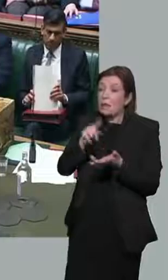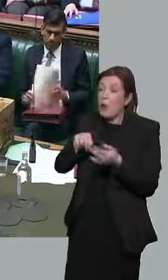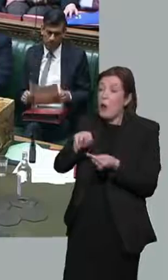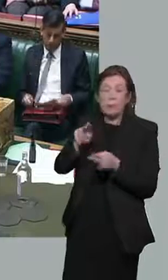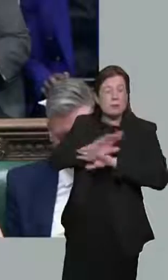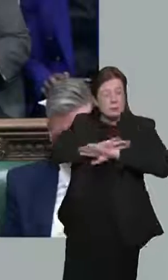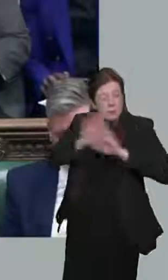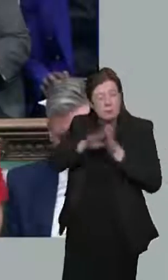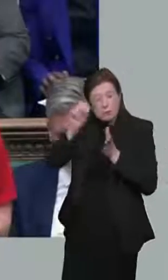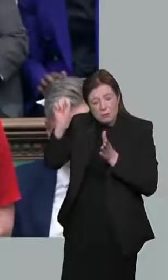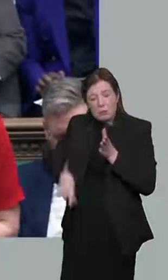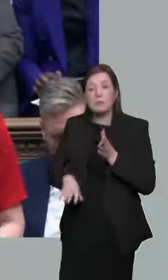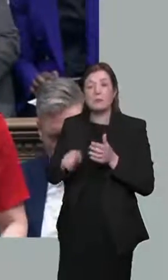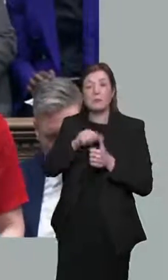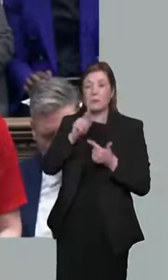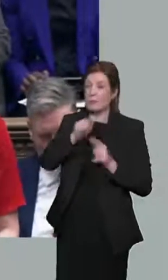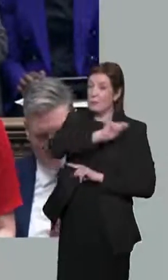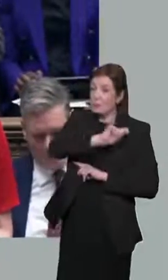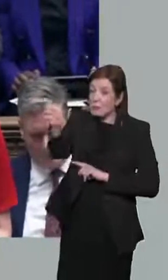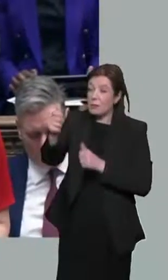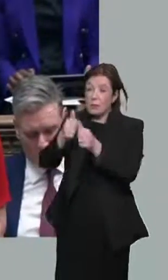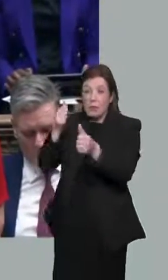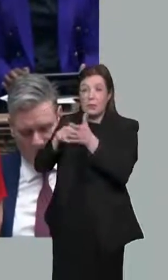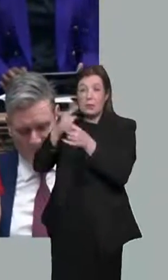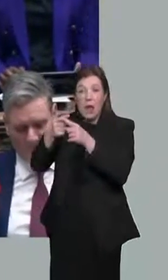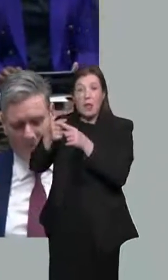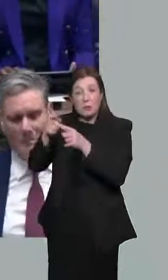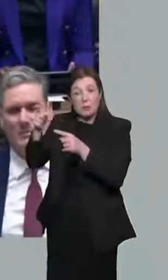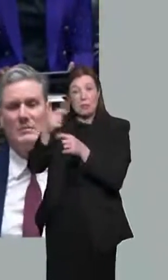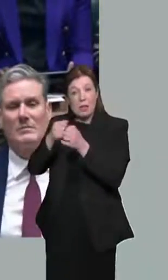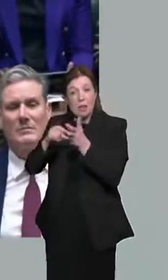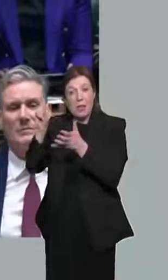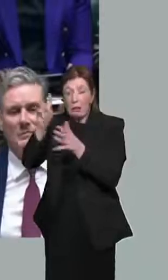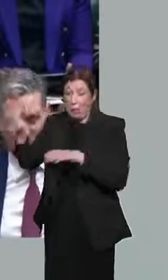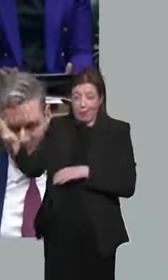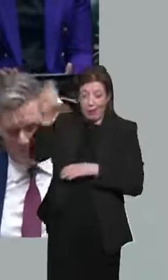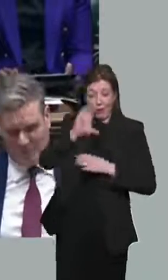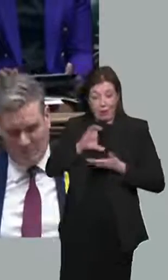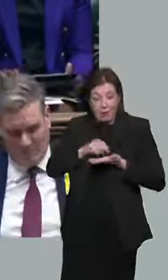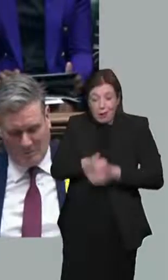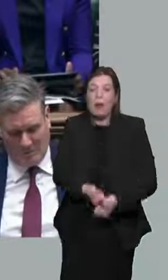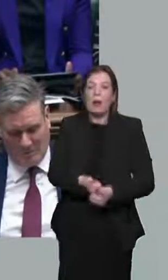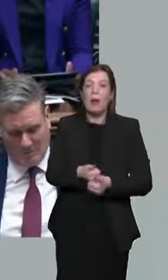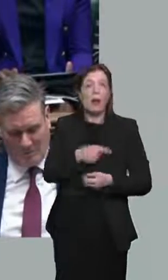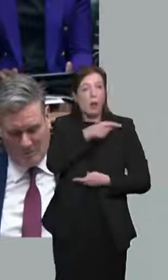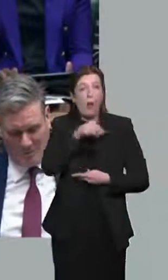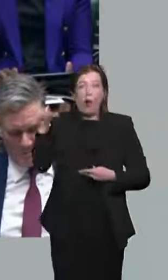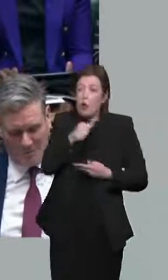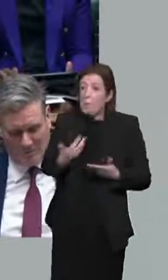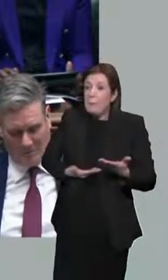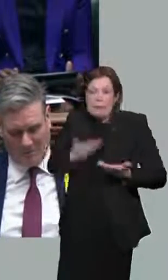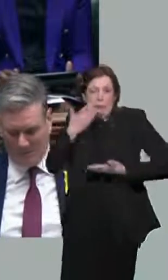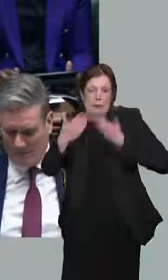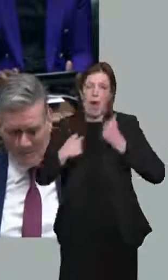Today was the day to bring forward a windfall tax. Today was the day for the Chancellor to set out a plan to support British businesses.